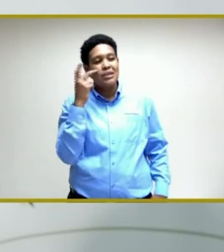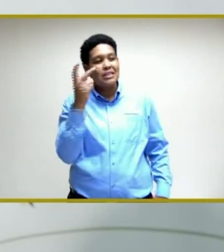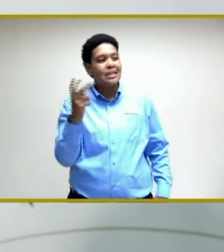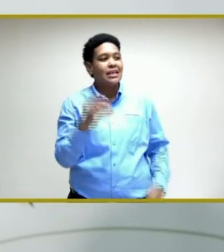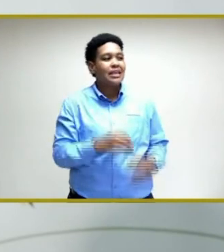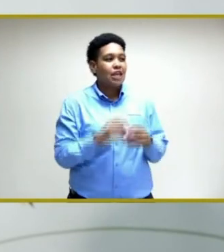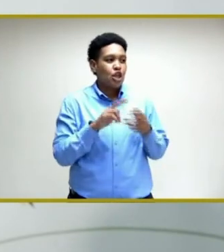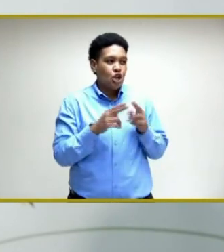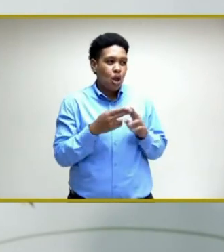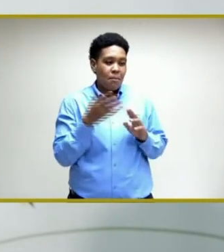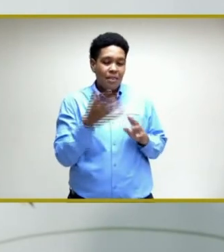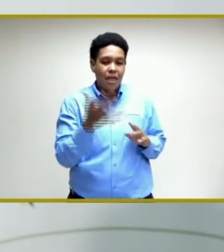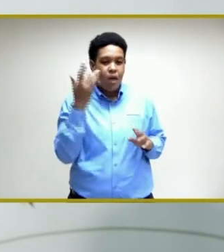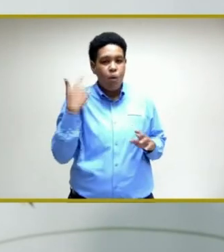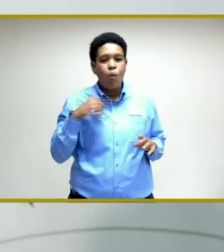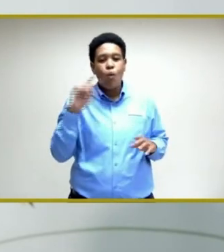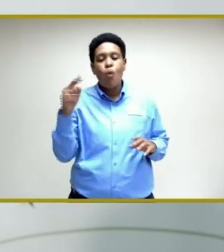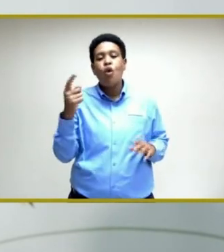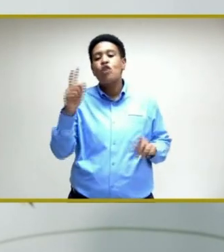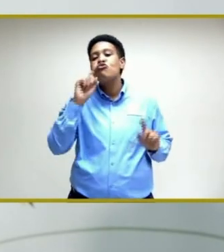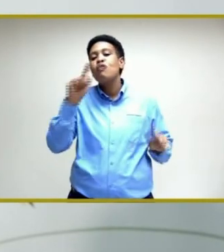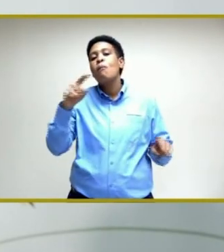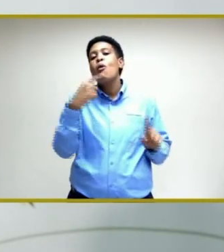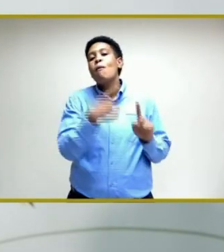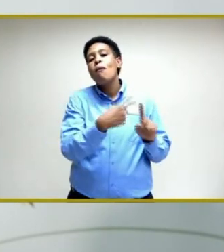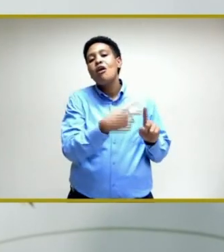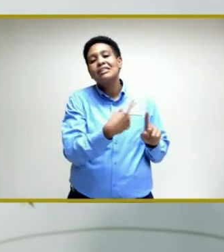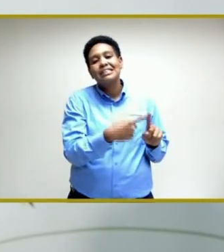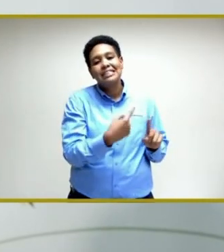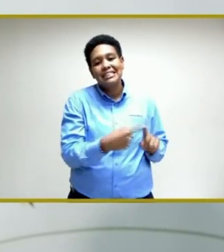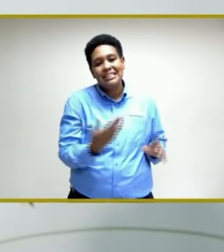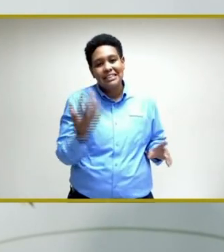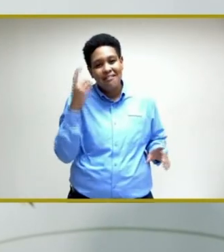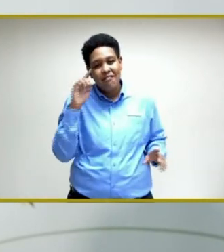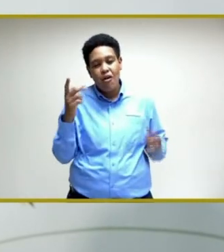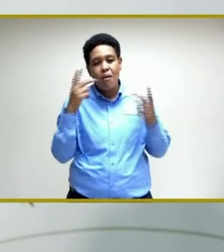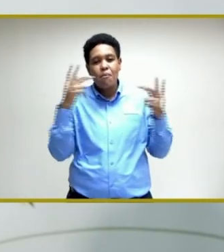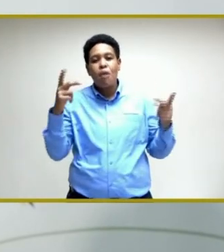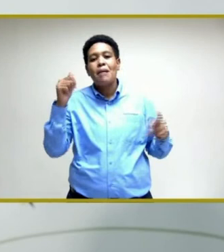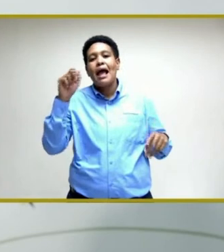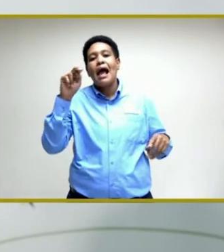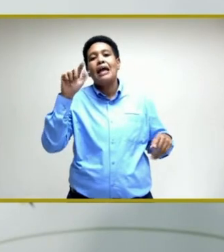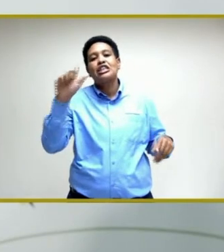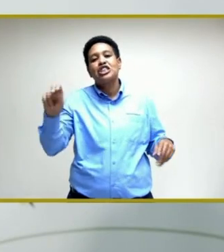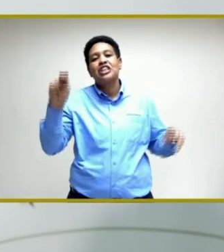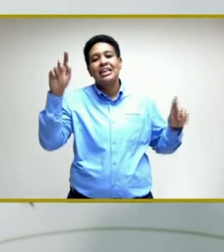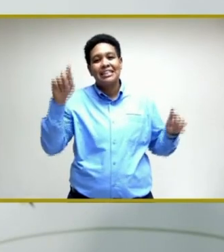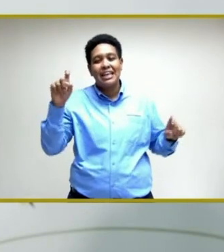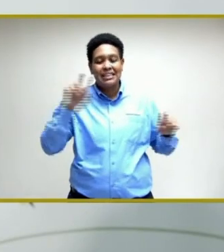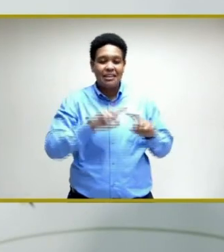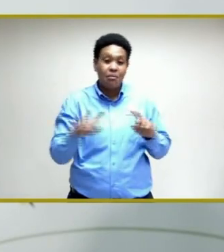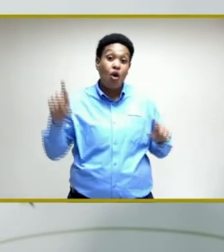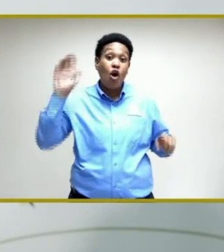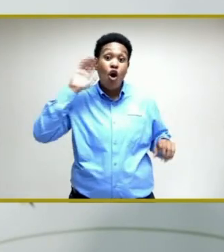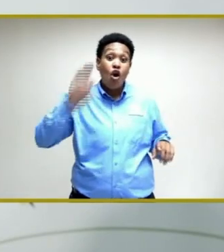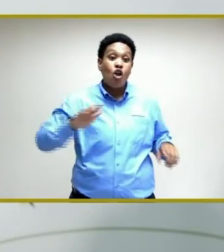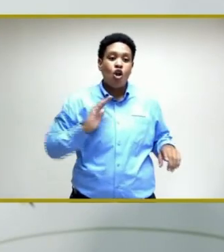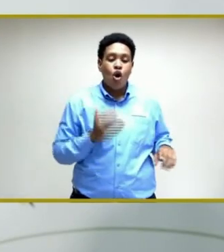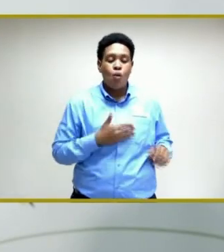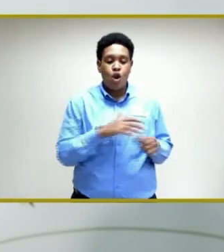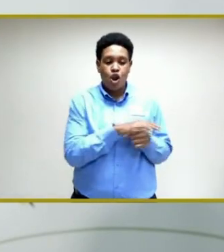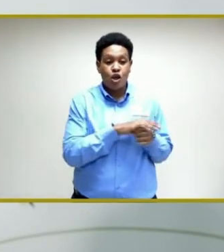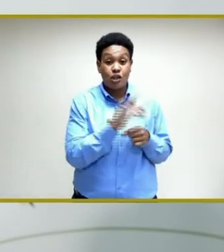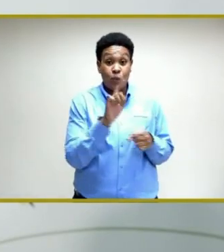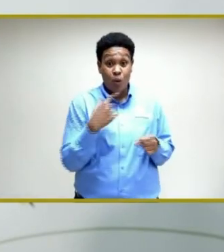the numbers because we only report the positives for the public antigen testing, but all our sites